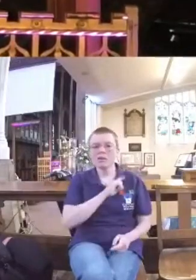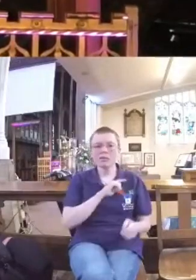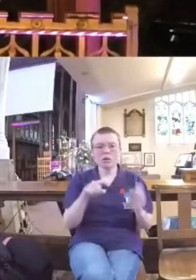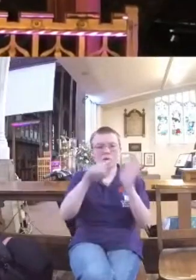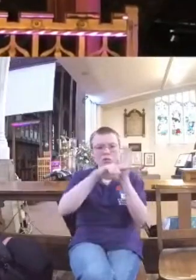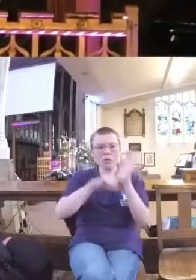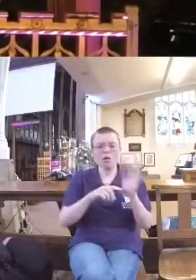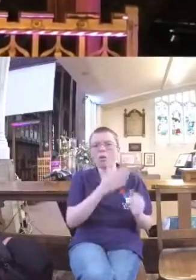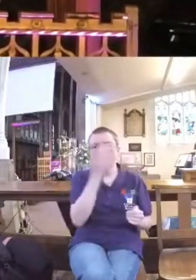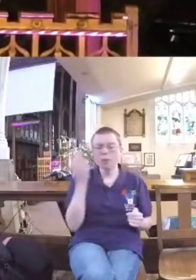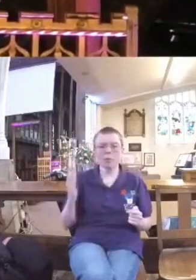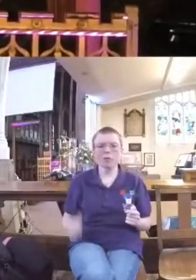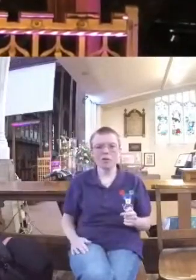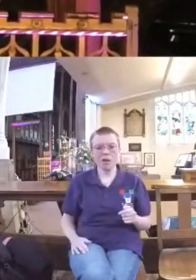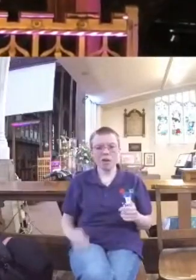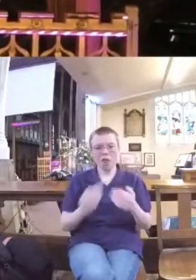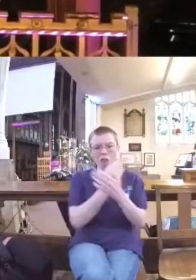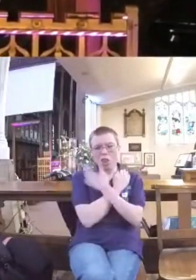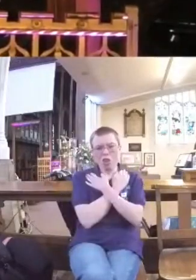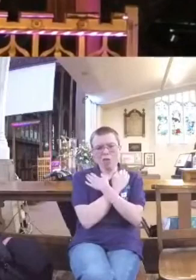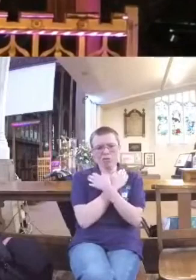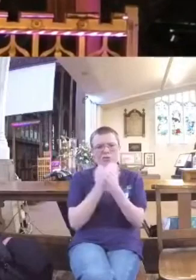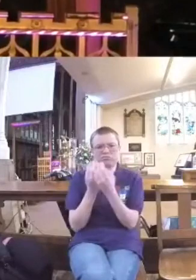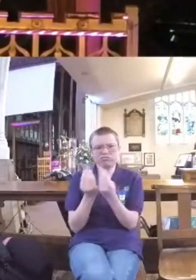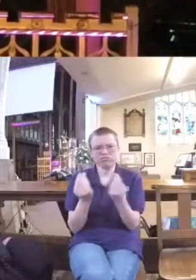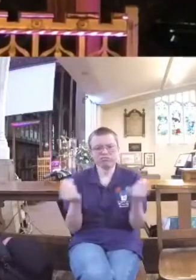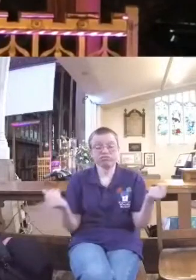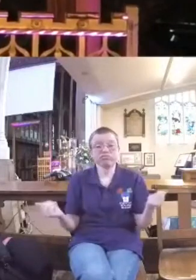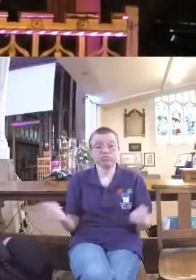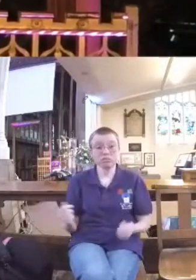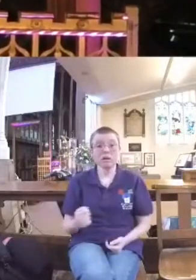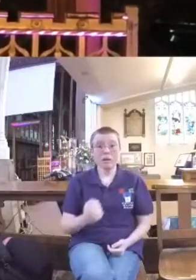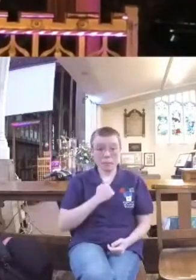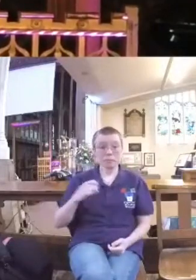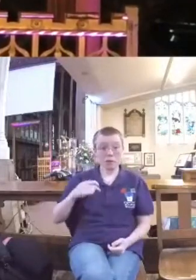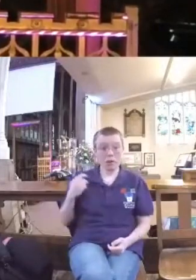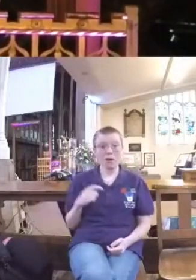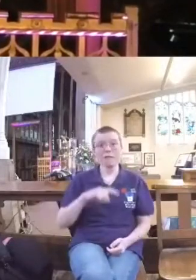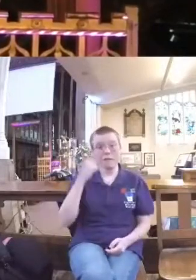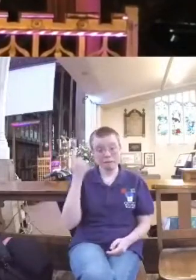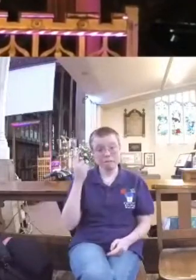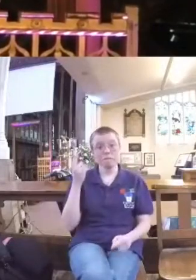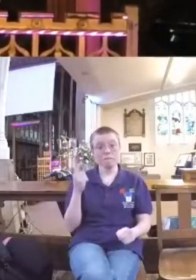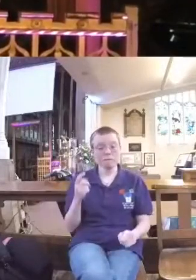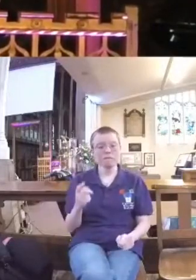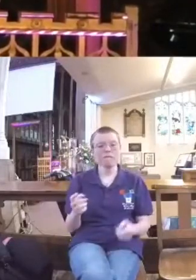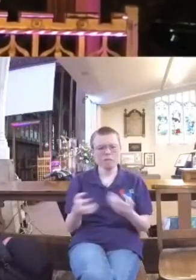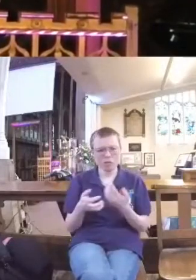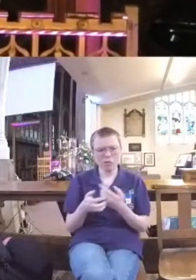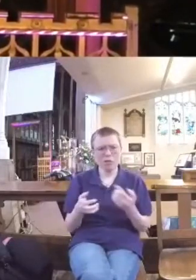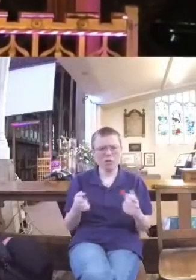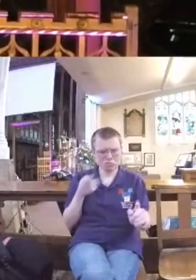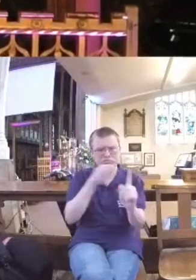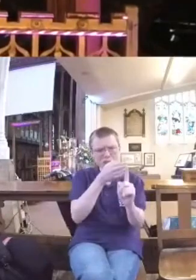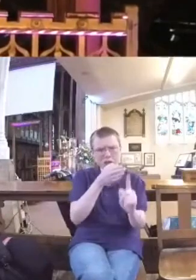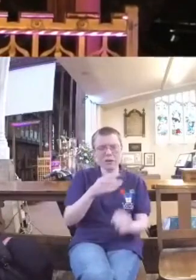love of many will grow cold. That, for me, in my life, is the first sign that I'm walking away from God. And this